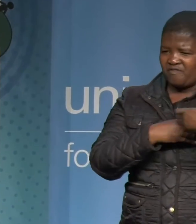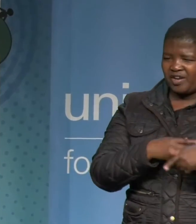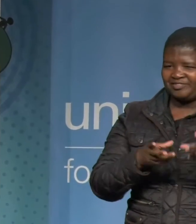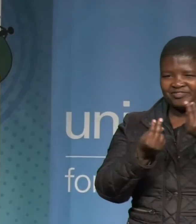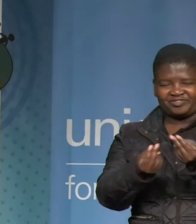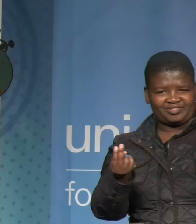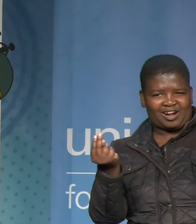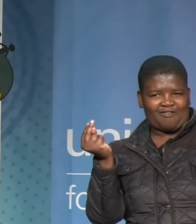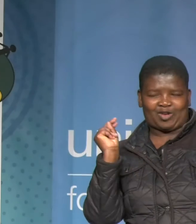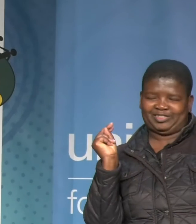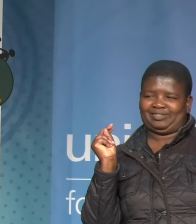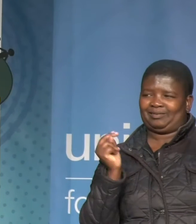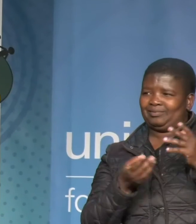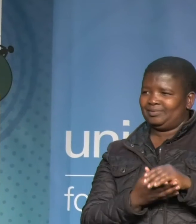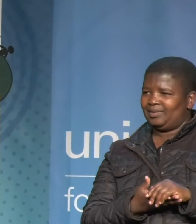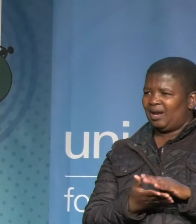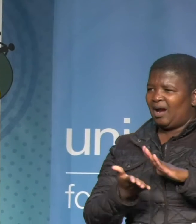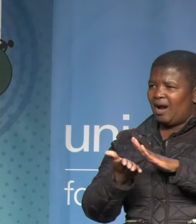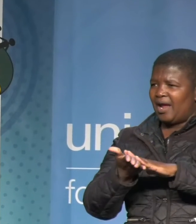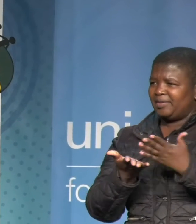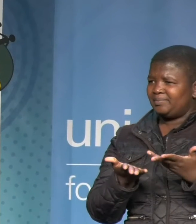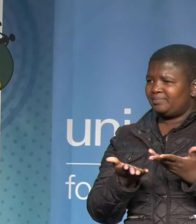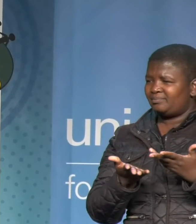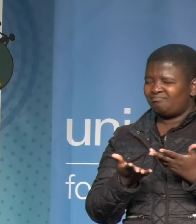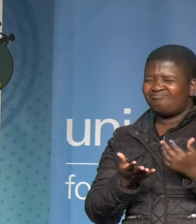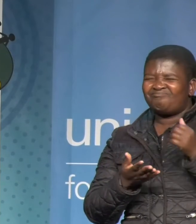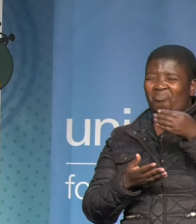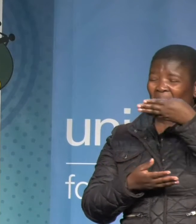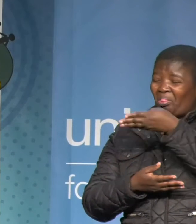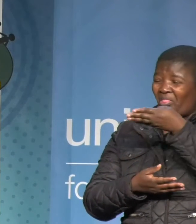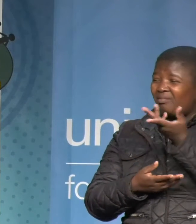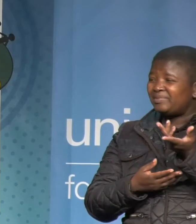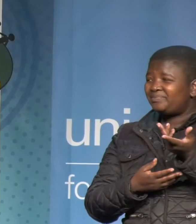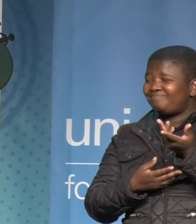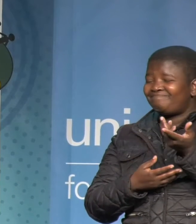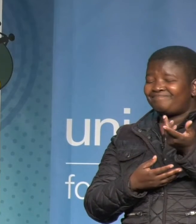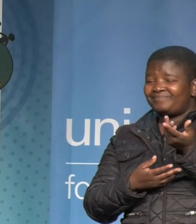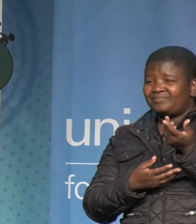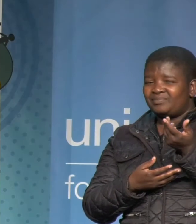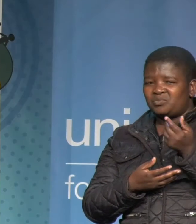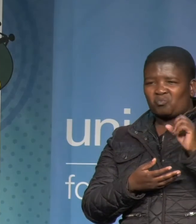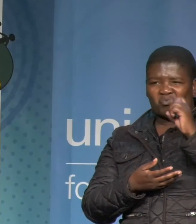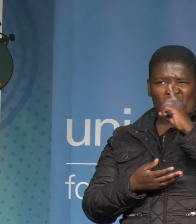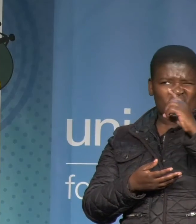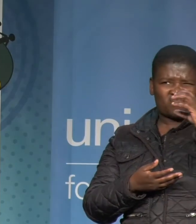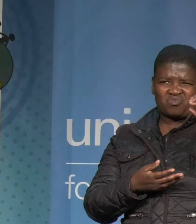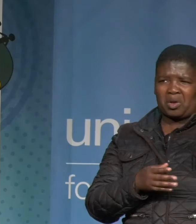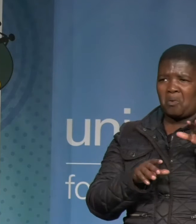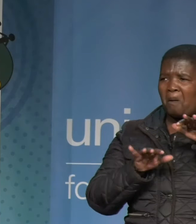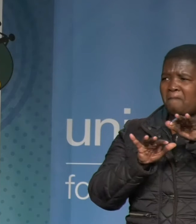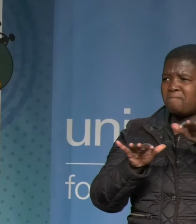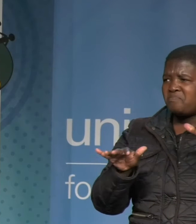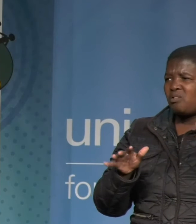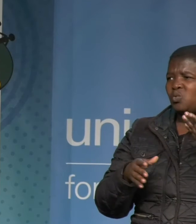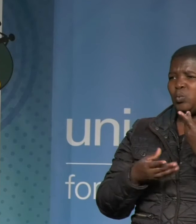a national Canadian conference. And while there, I met hundreds of people